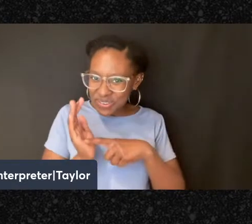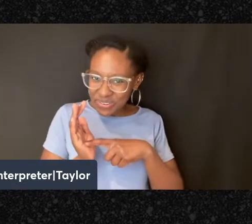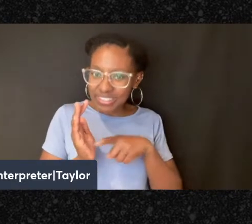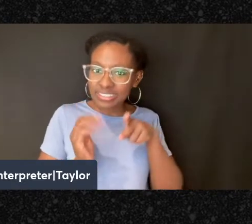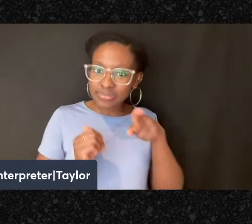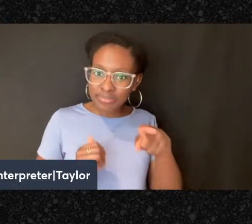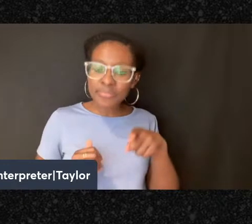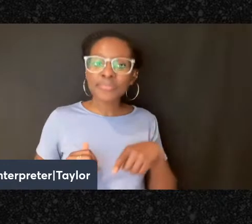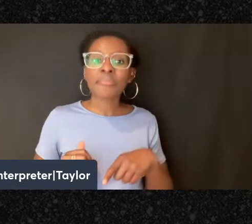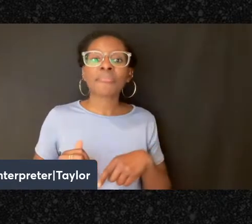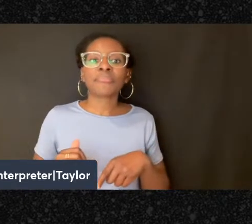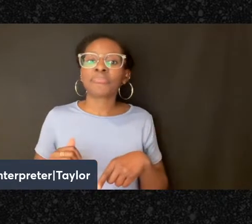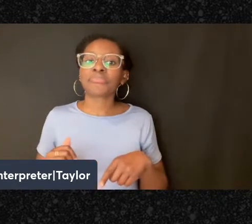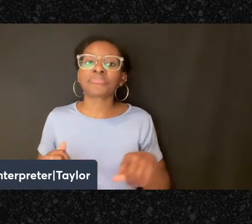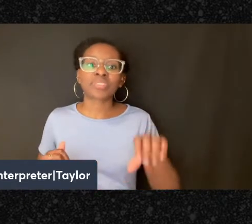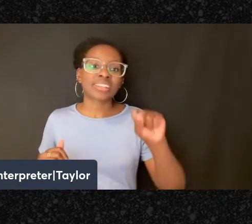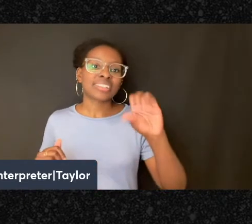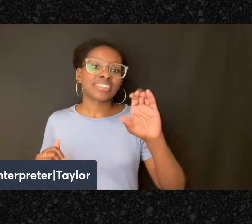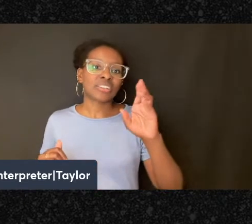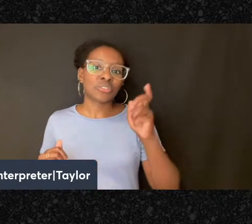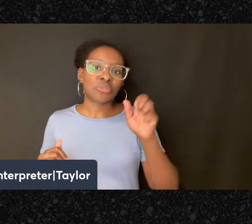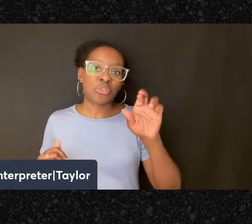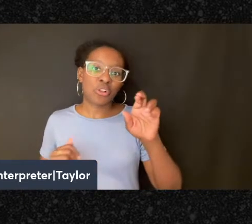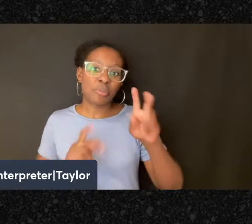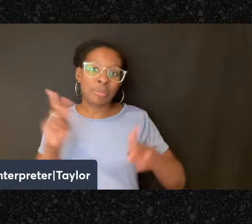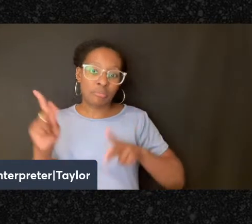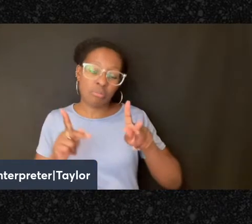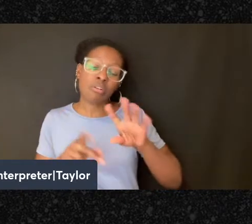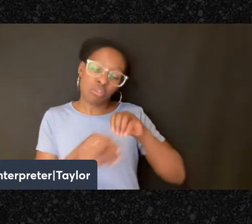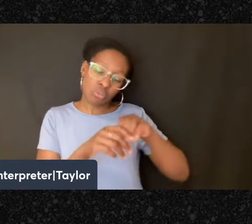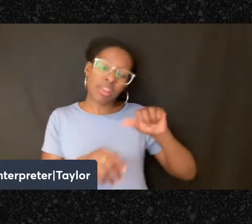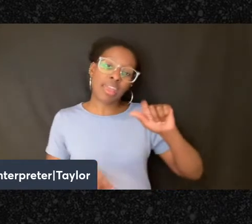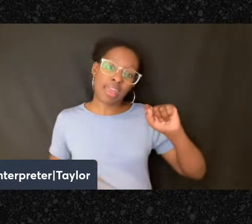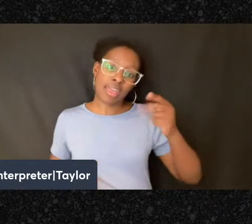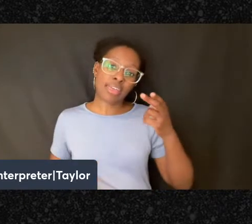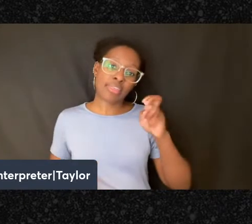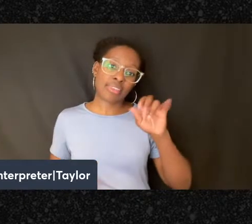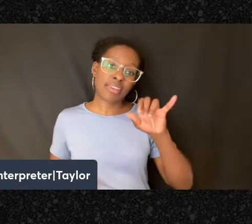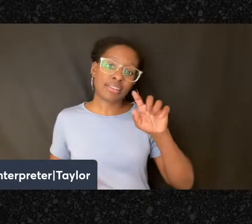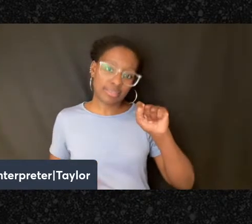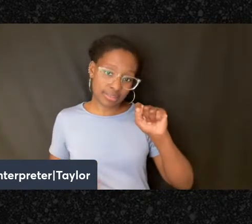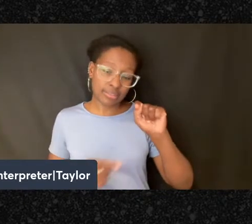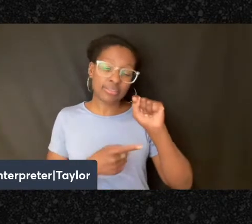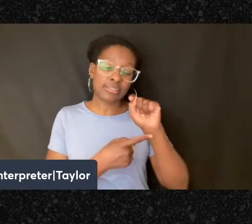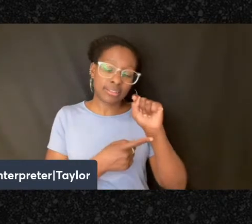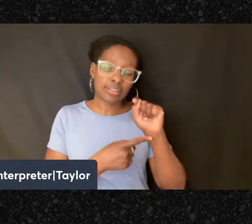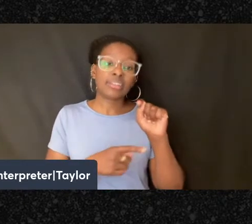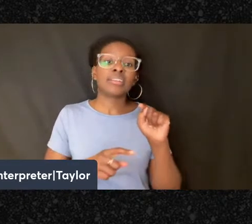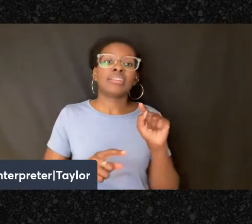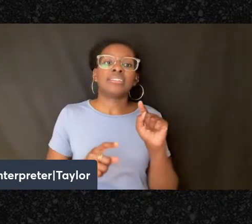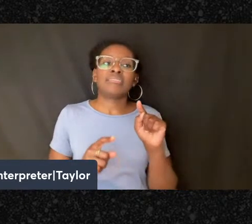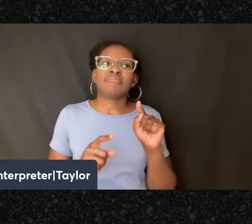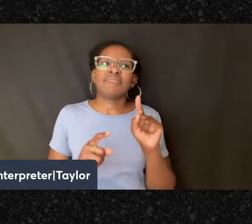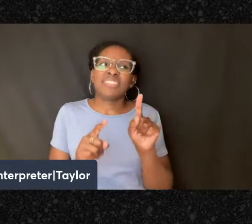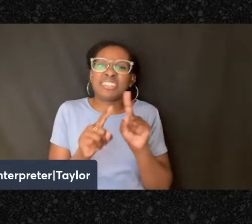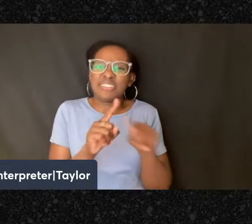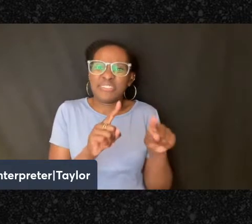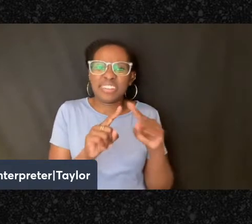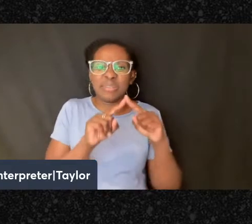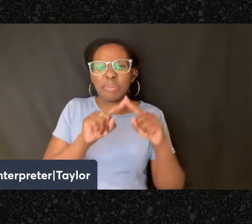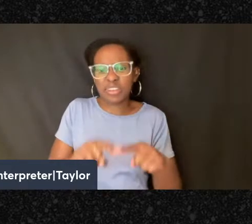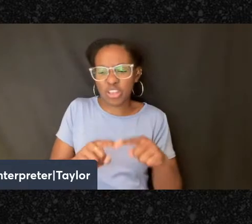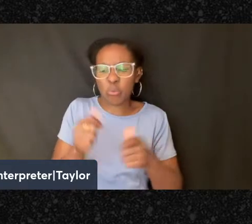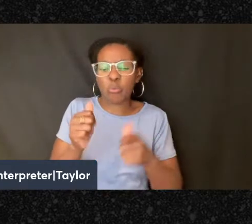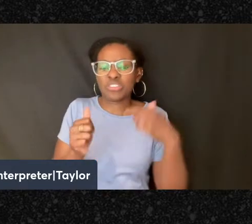secular people, including atheists, are different based on what religion it is that they